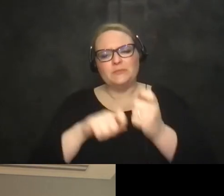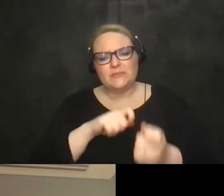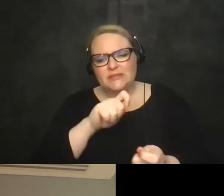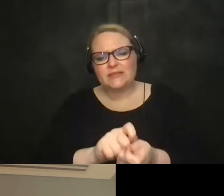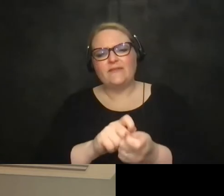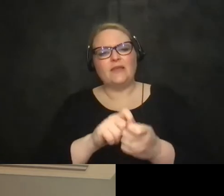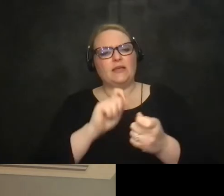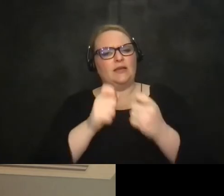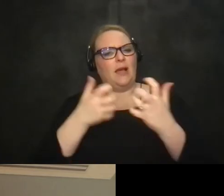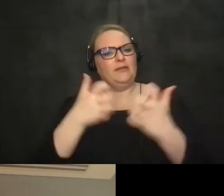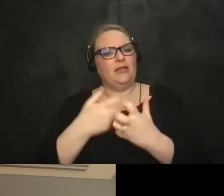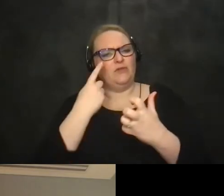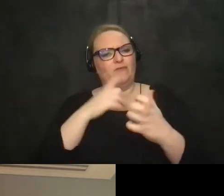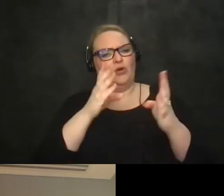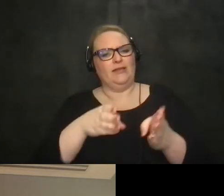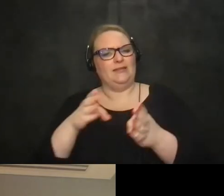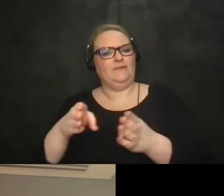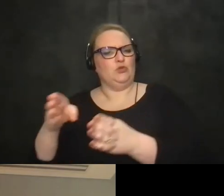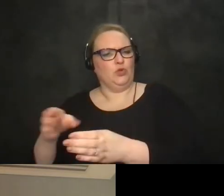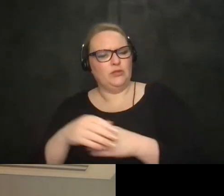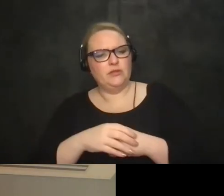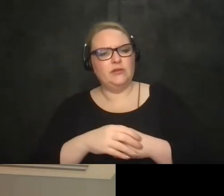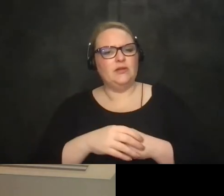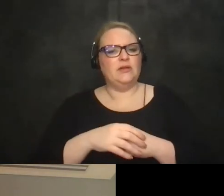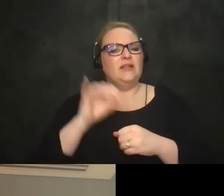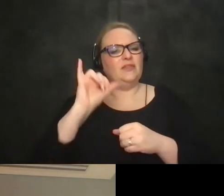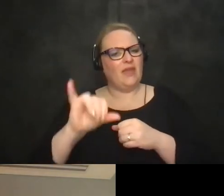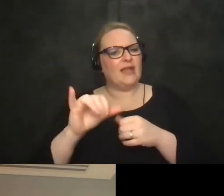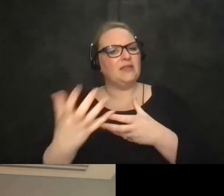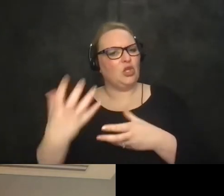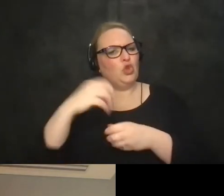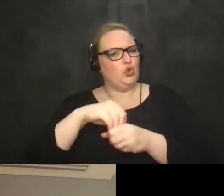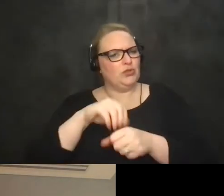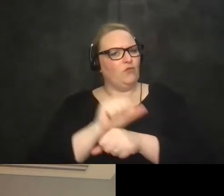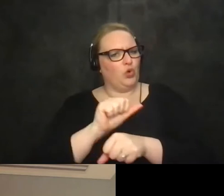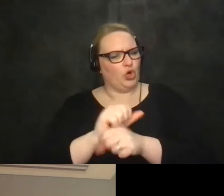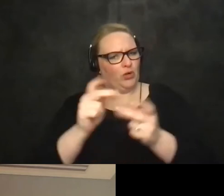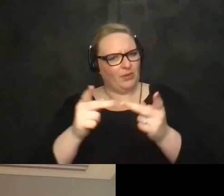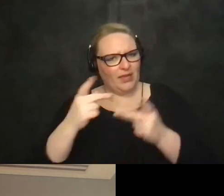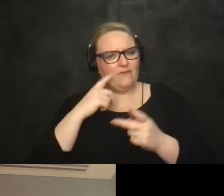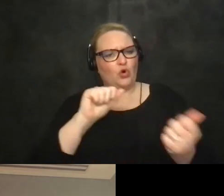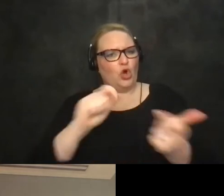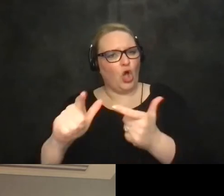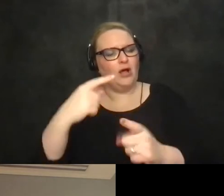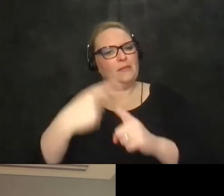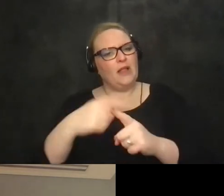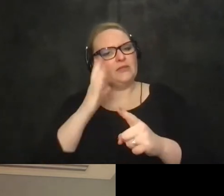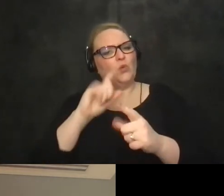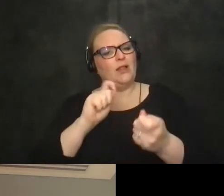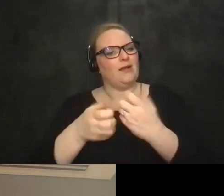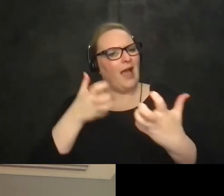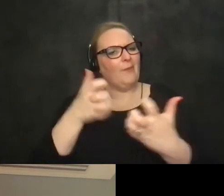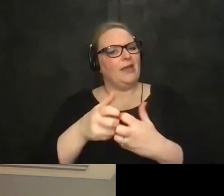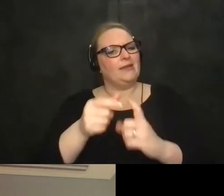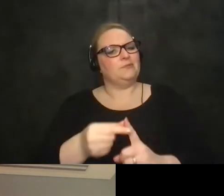for individuals and that's about an inclusive workplace for everyone as well as accommodating specific needs